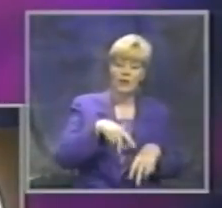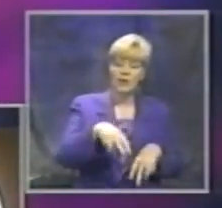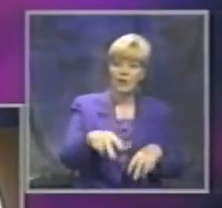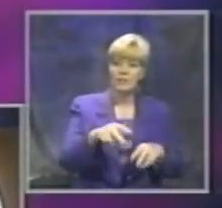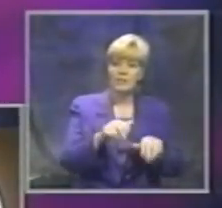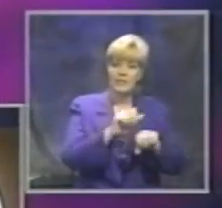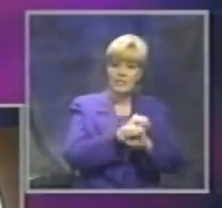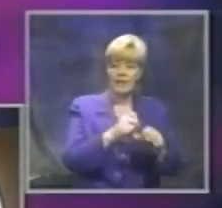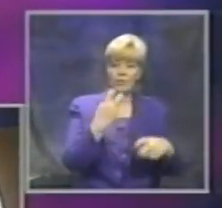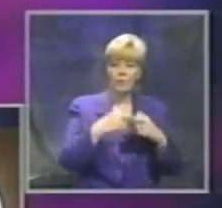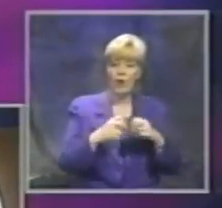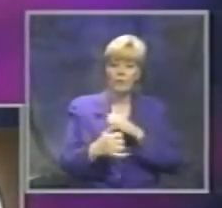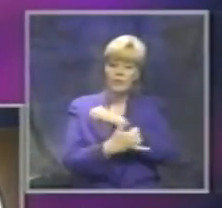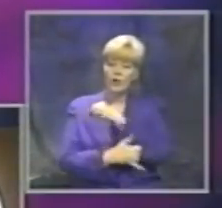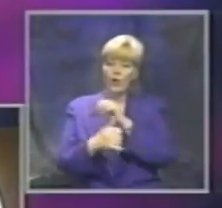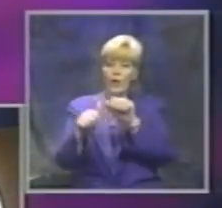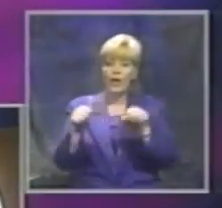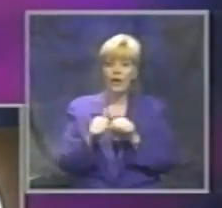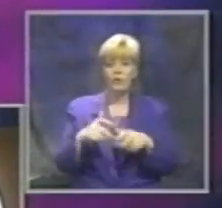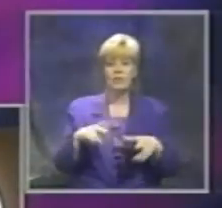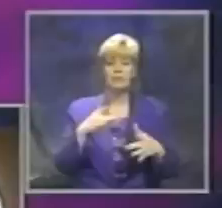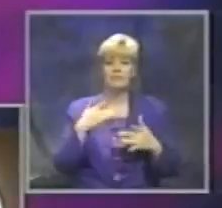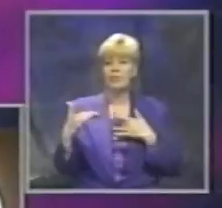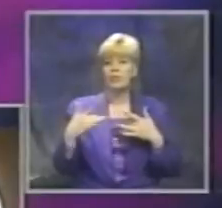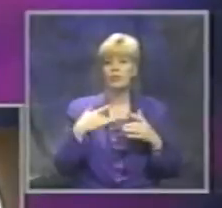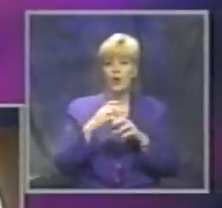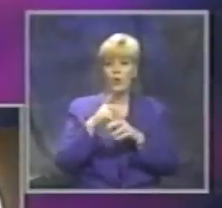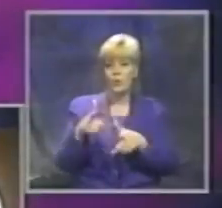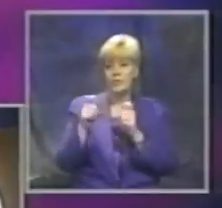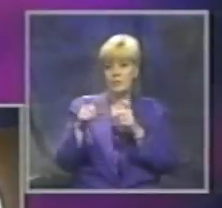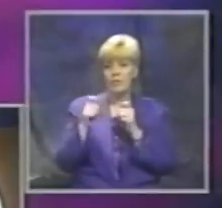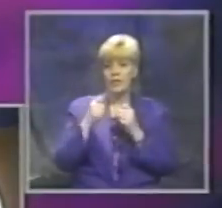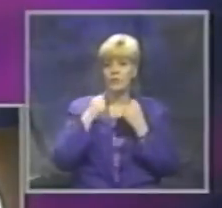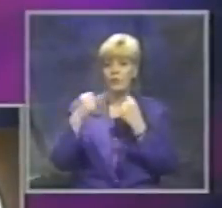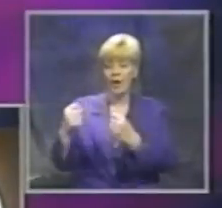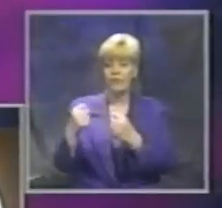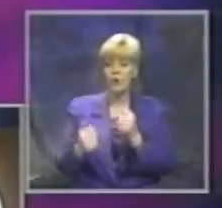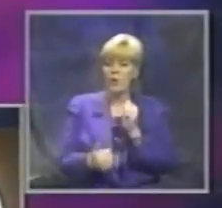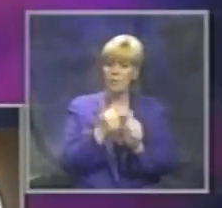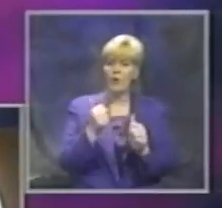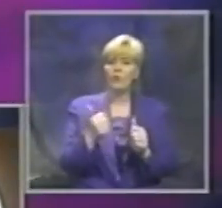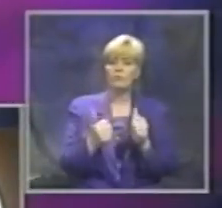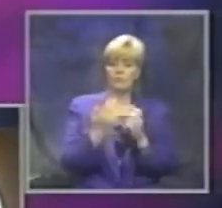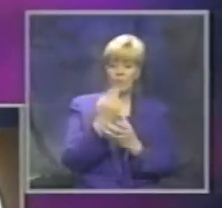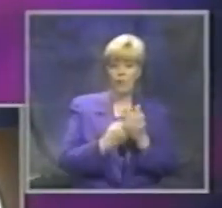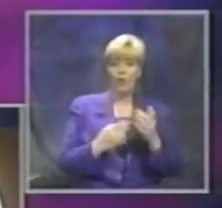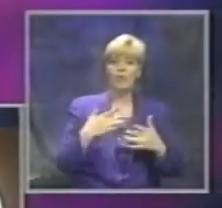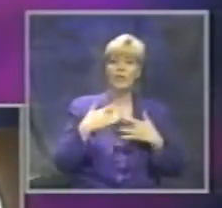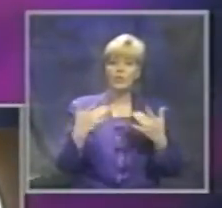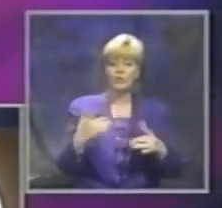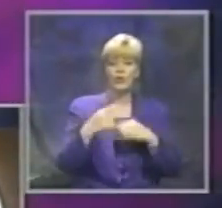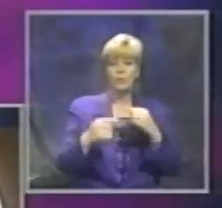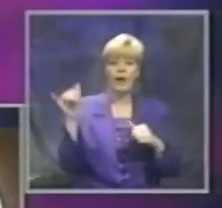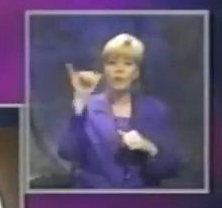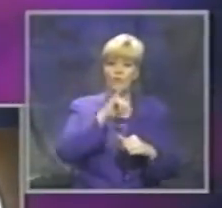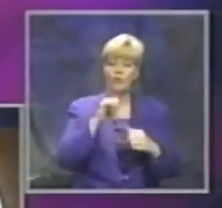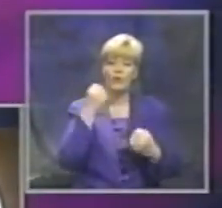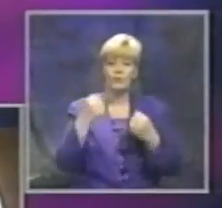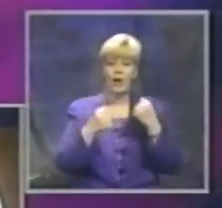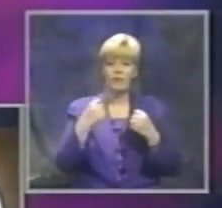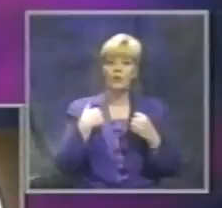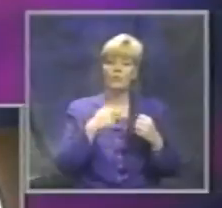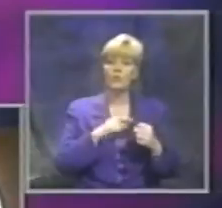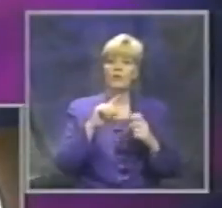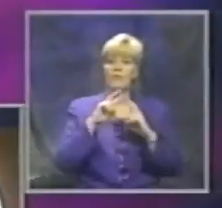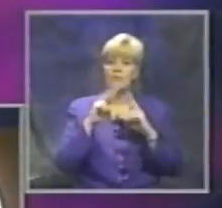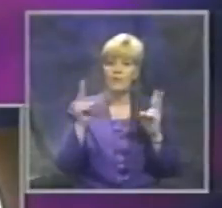rural areas are concerned with speeding. Most are concerned about drunk driving. We have been very successful in reducing traffic fatalities